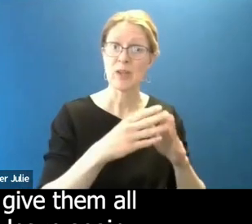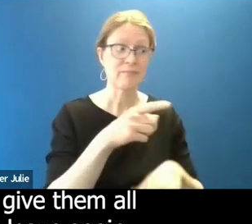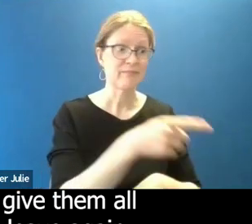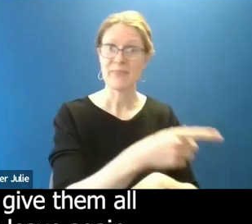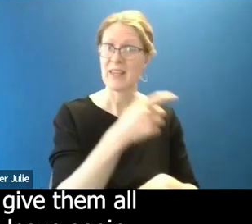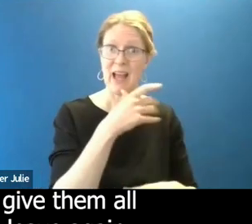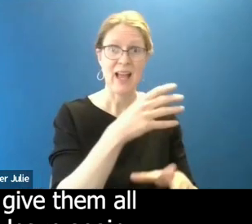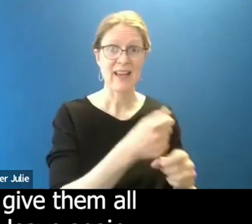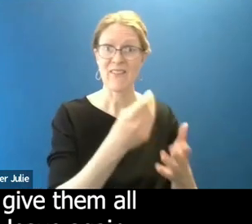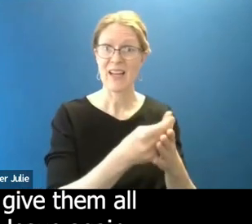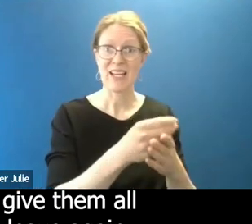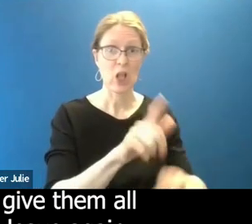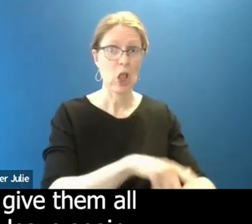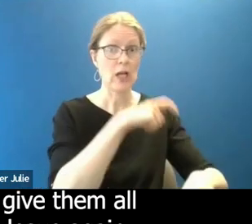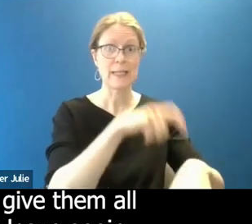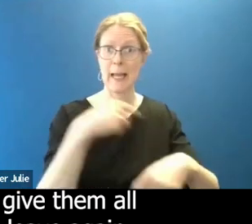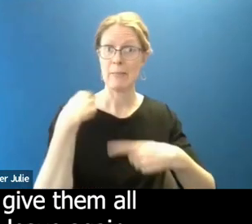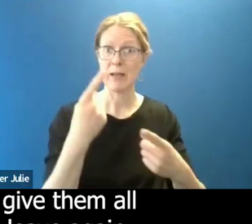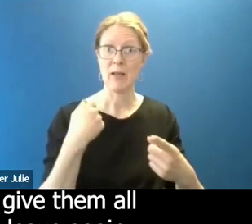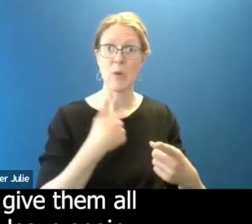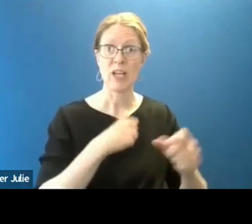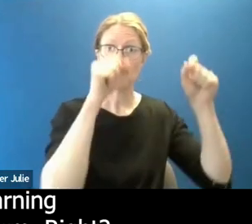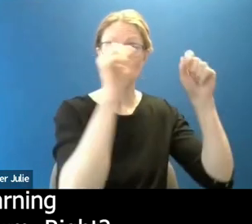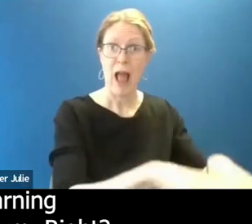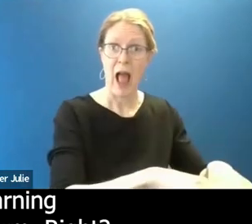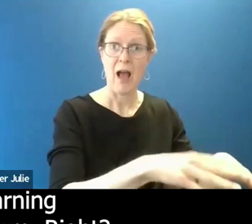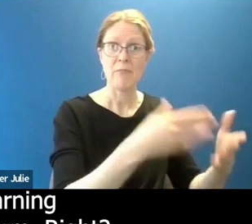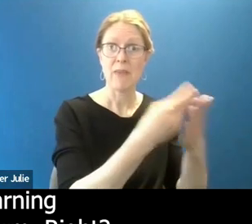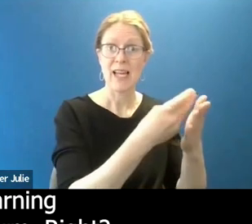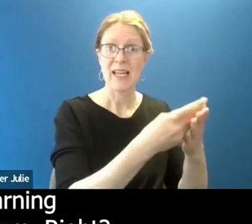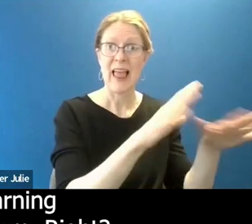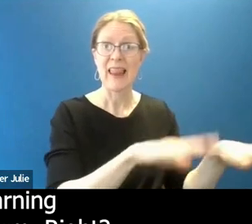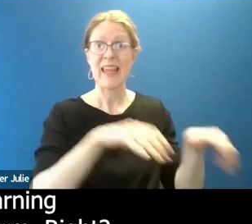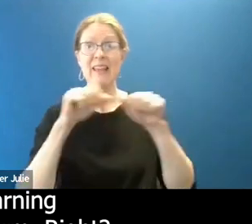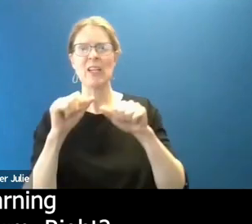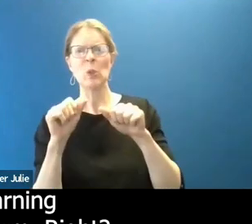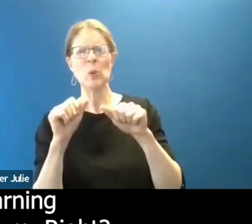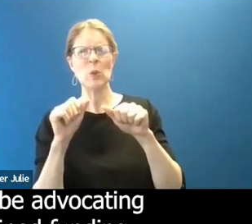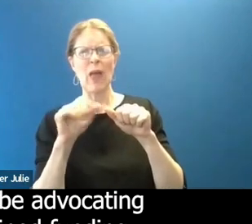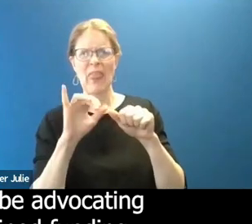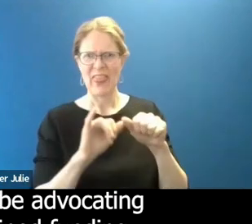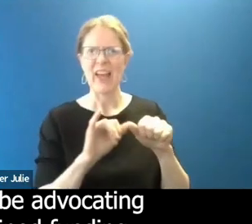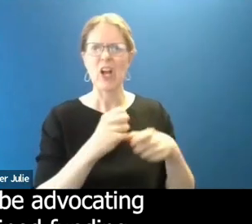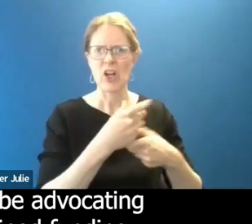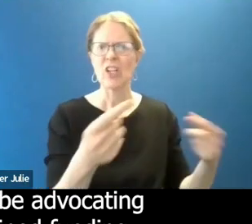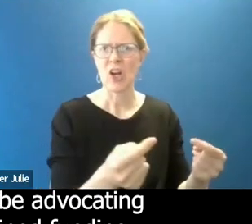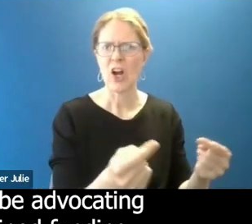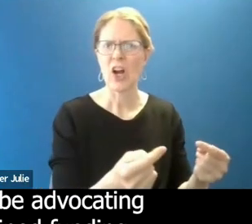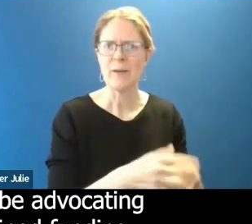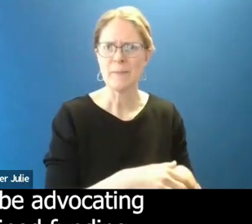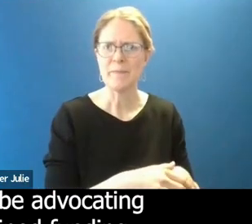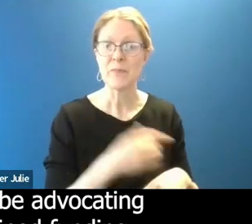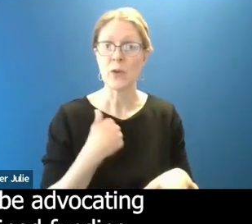And then we, we drop in, give them all sorts of money, and then we leave again. We're actually learning how that is causing harm, right? And so we really need to be